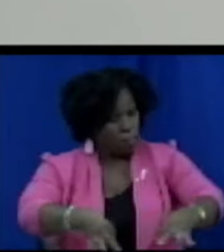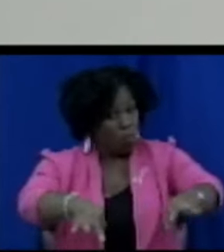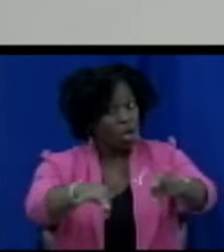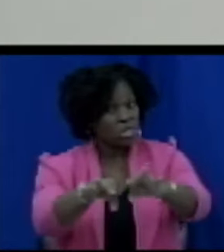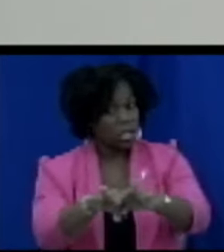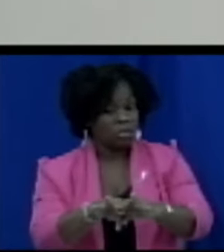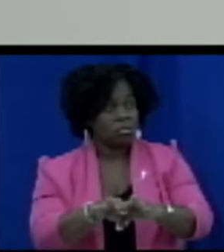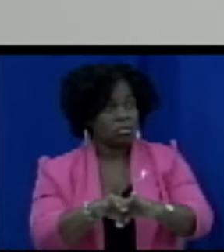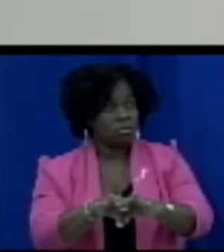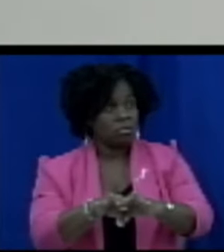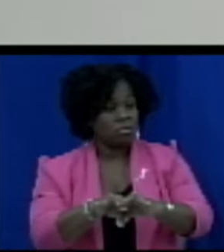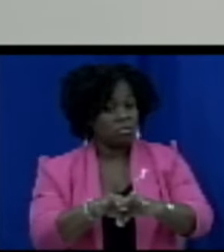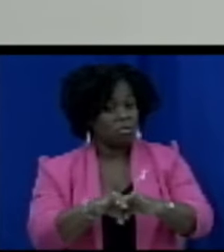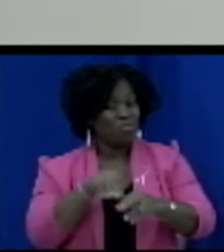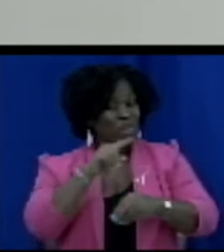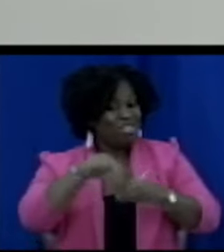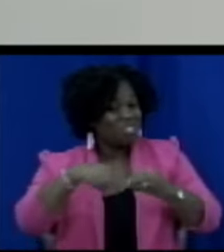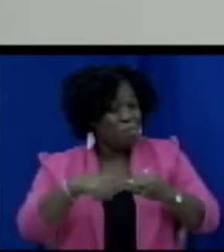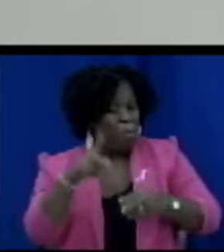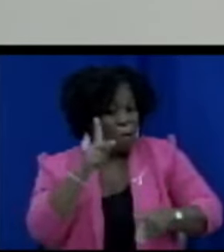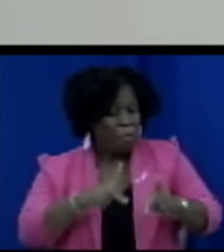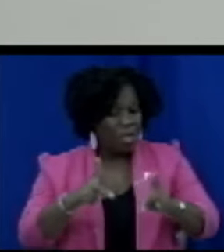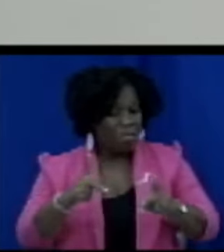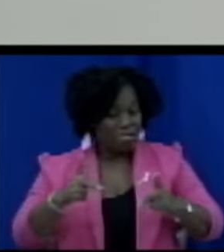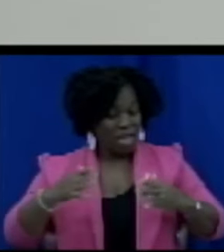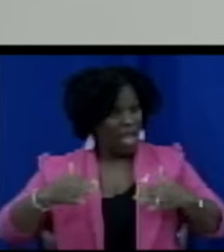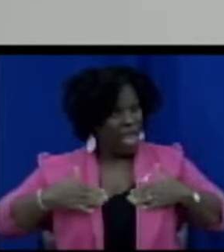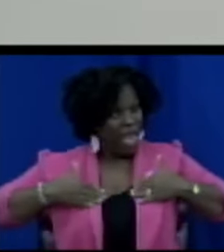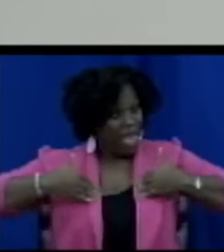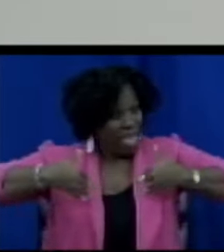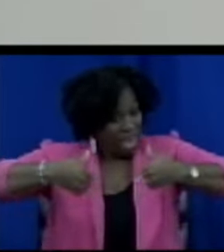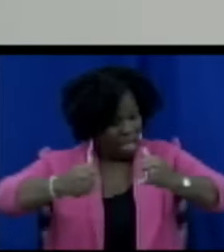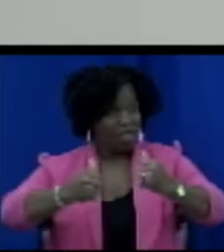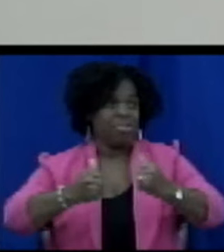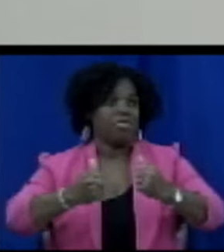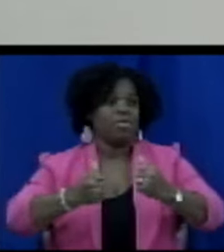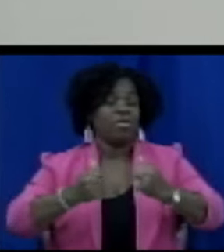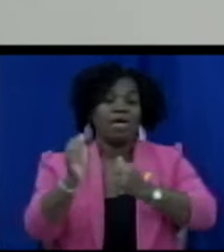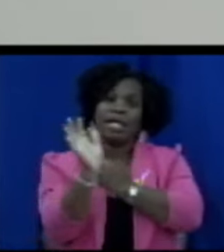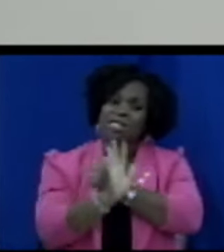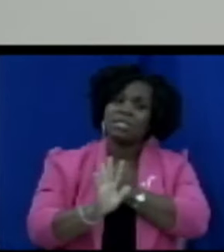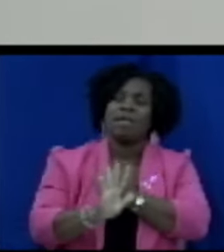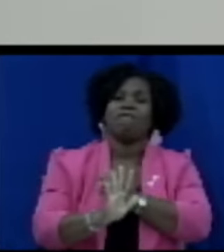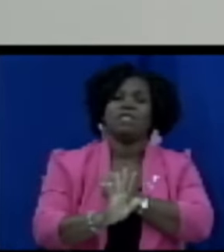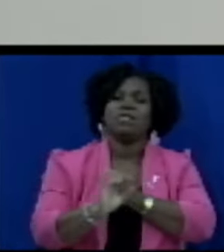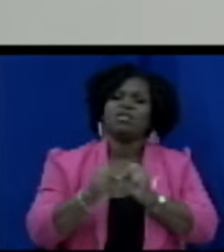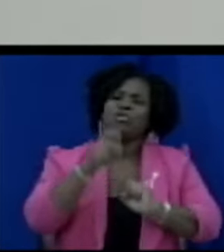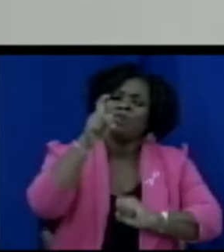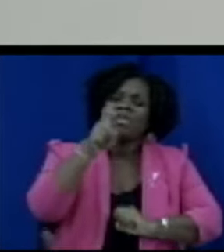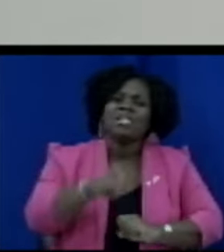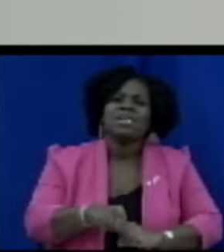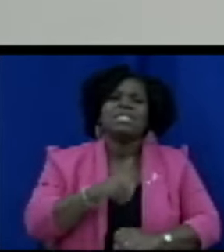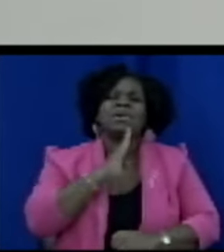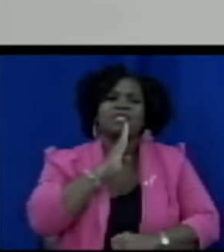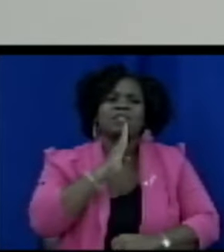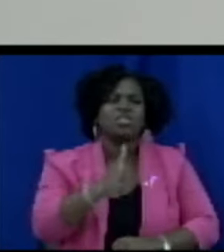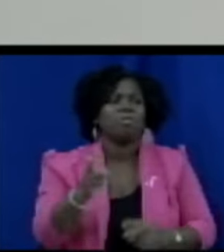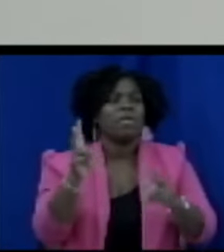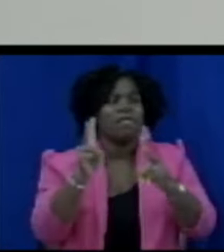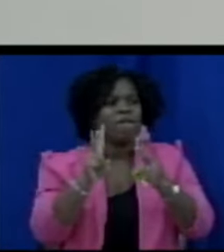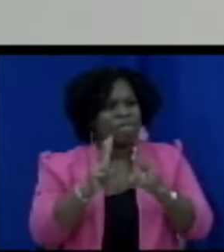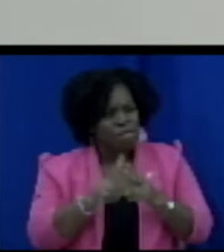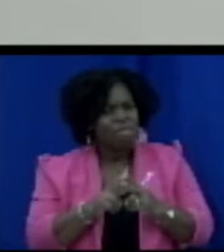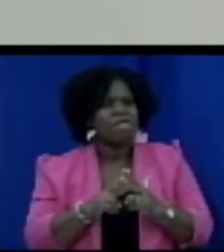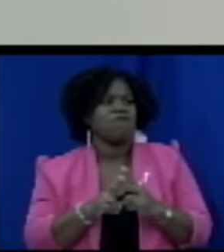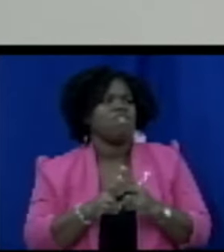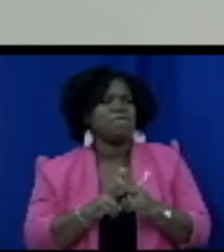we're dealing with consumers rights and so we must be very particular in terms of the persons